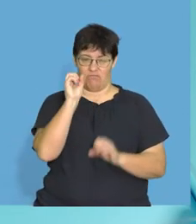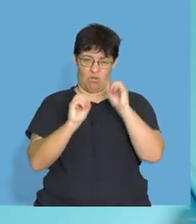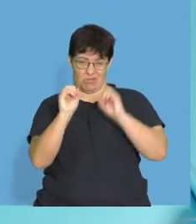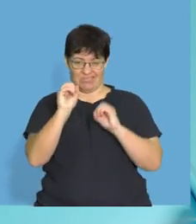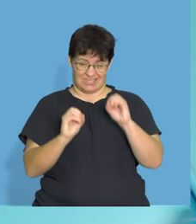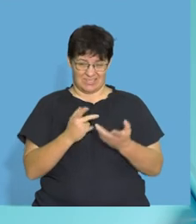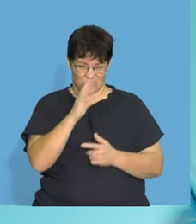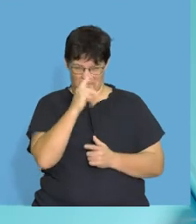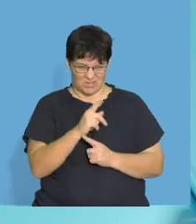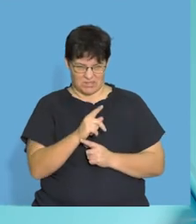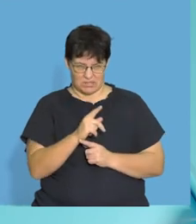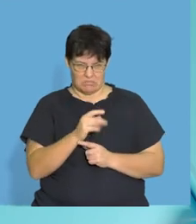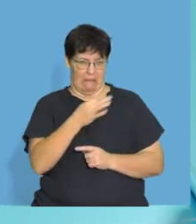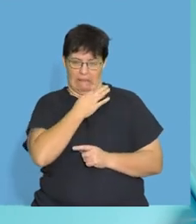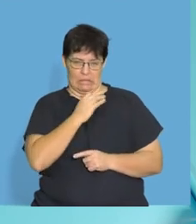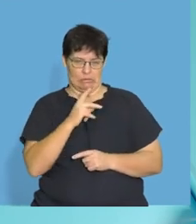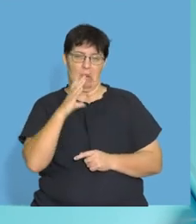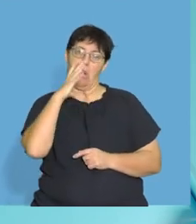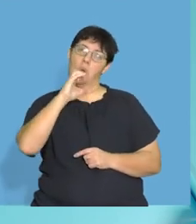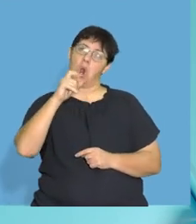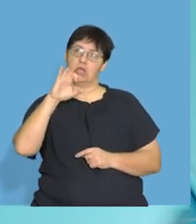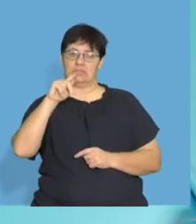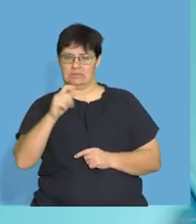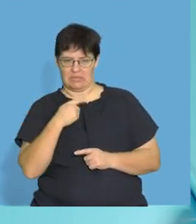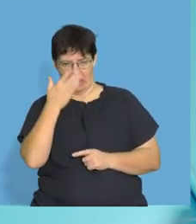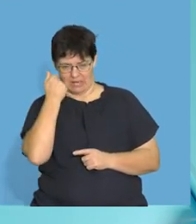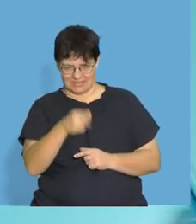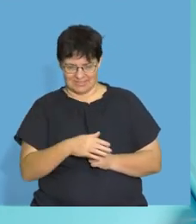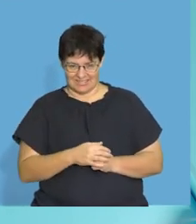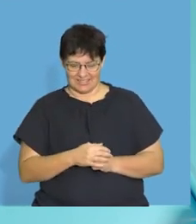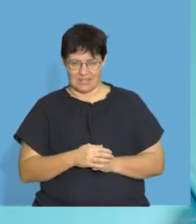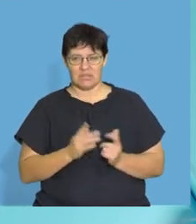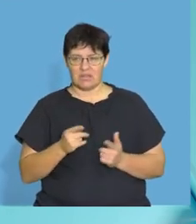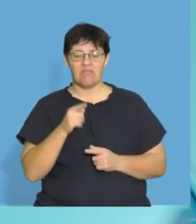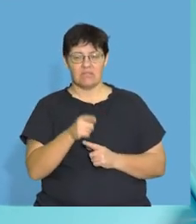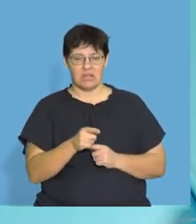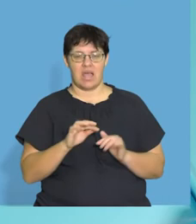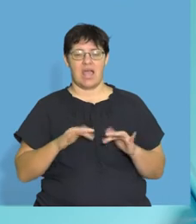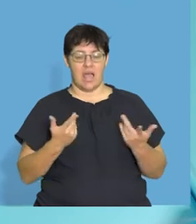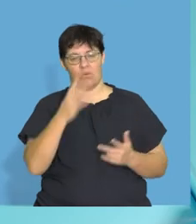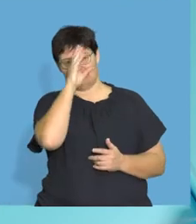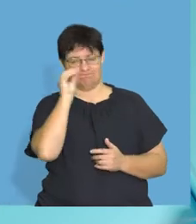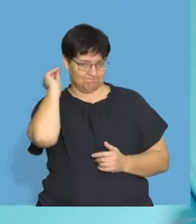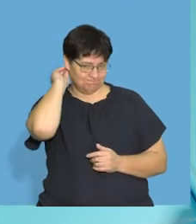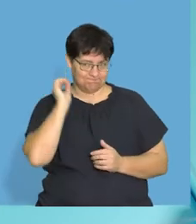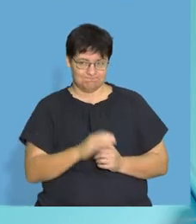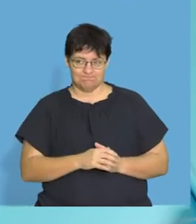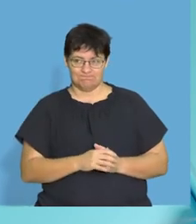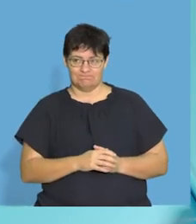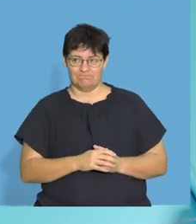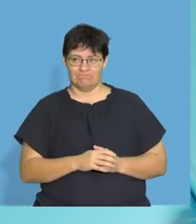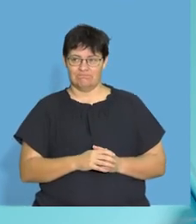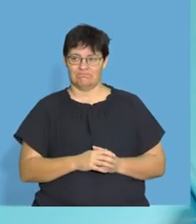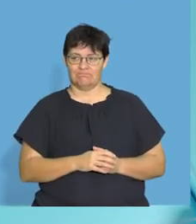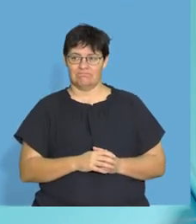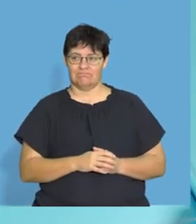if you can remember, K for clotting, right? Don't tell your English teacher. I think I'm going to get in trouble if we do that. But it's a way for you